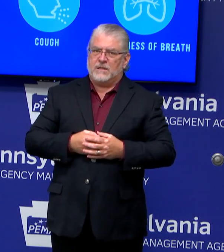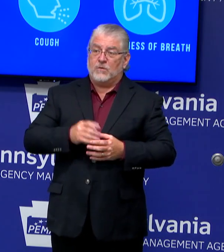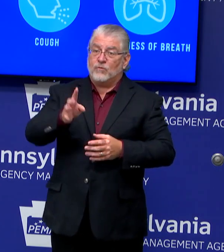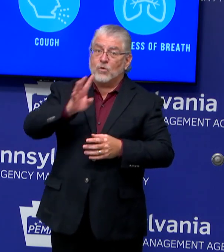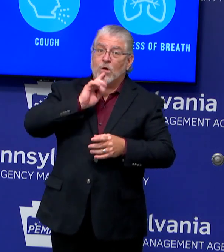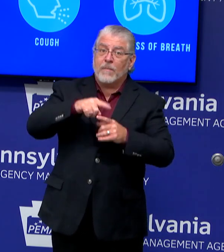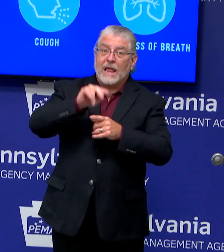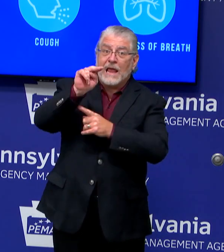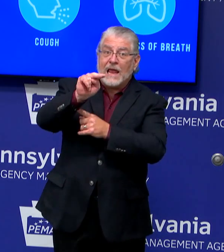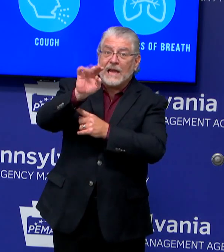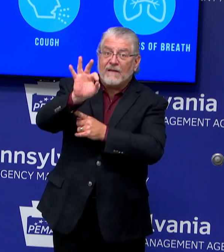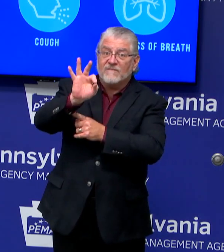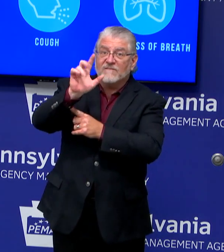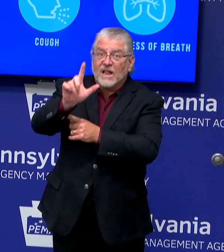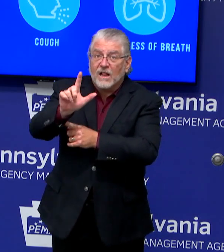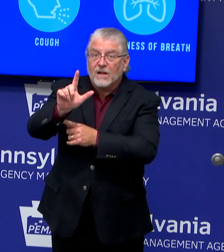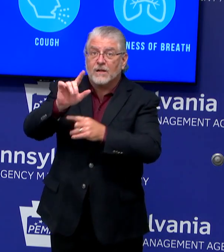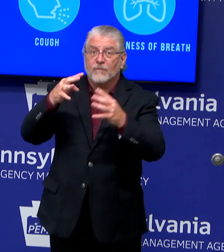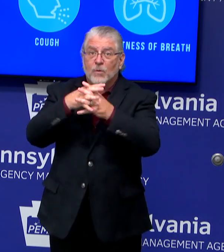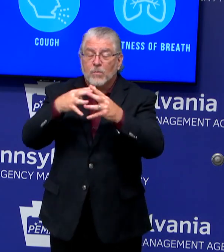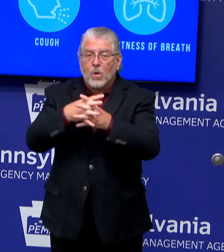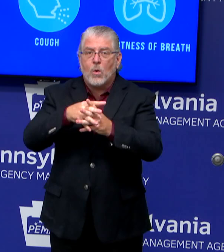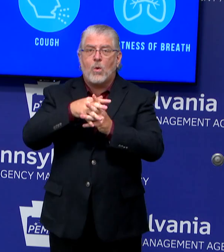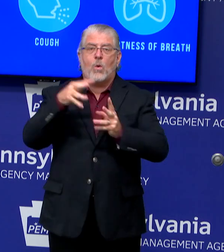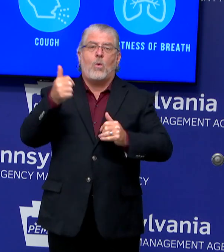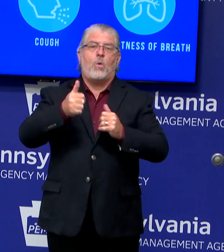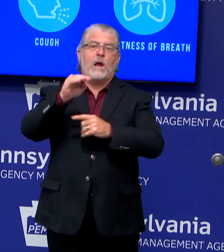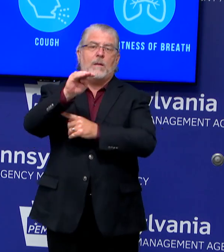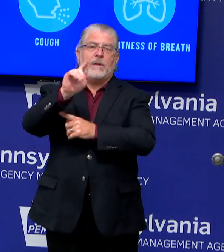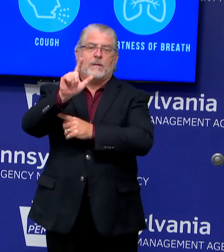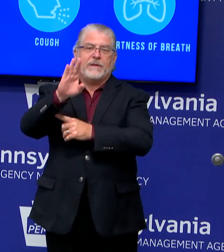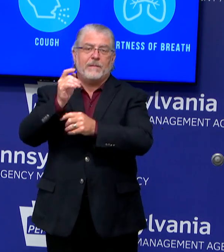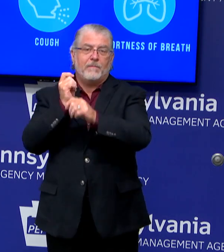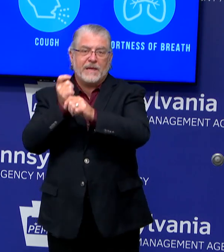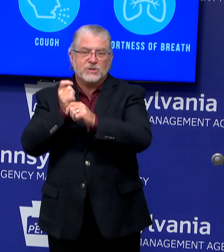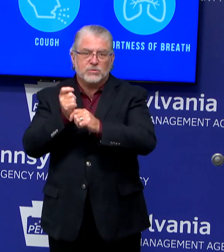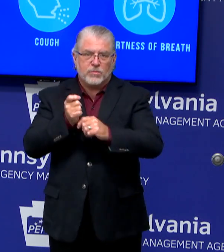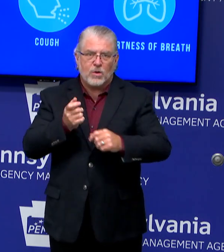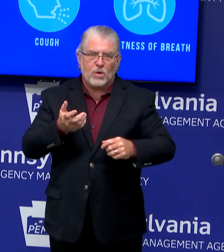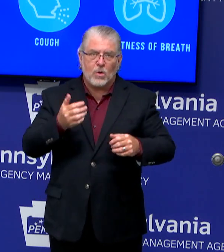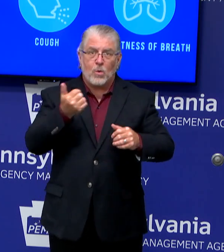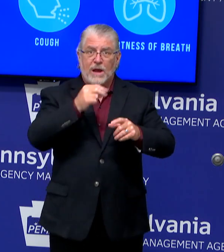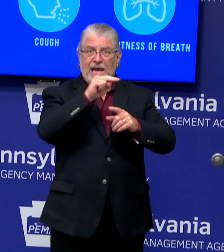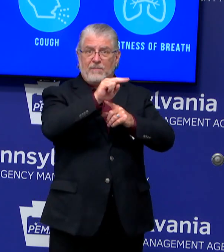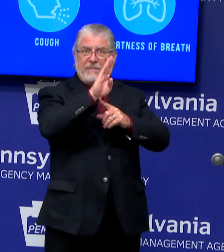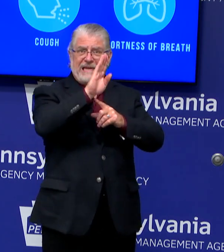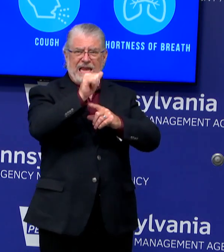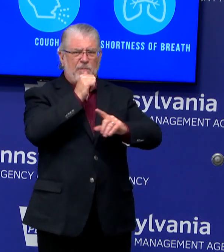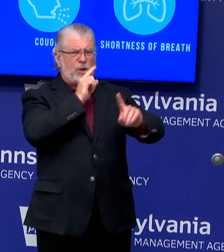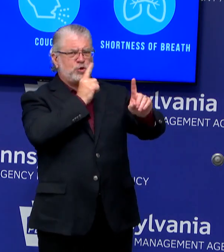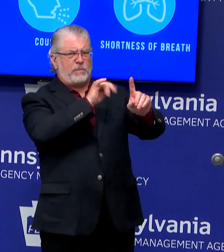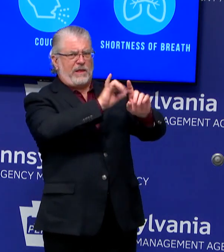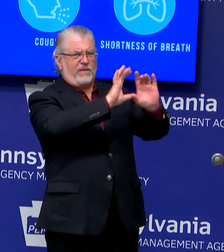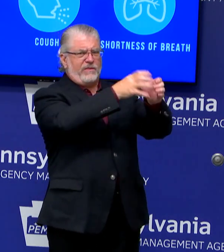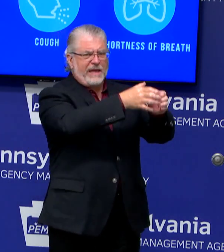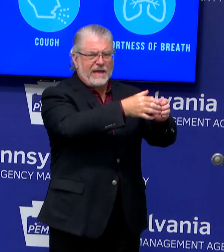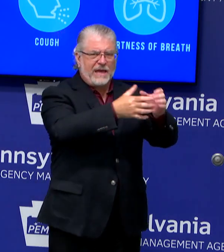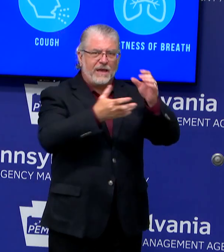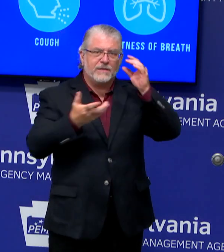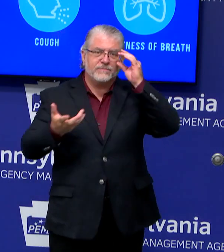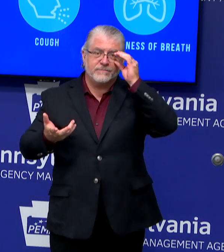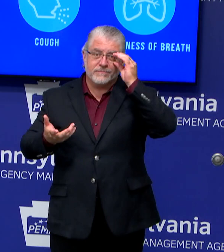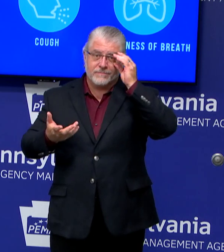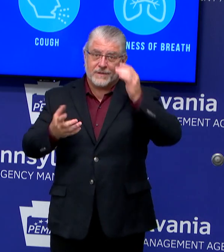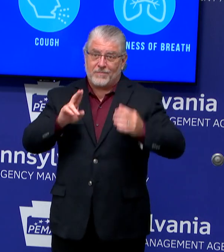season starts farther out. But the NFL is sort of in this uncertain spot, and they've been talking